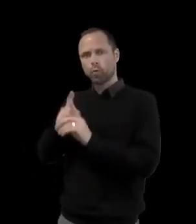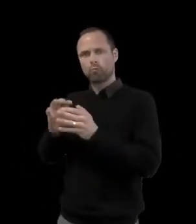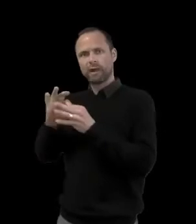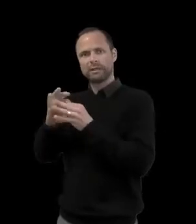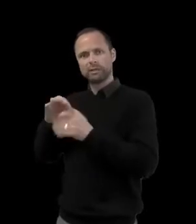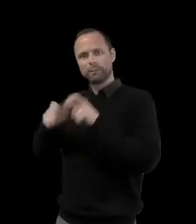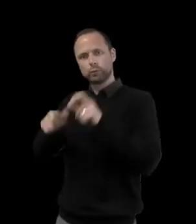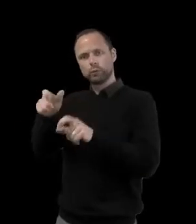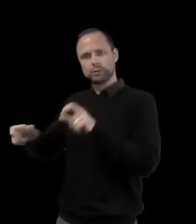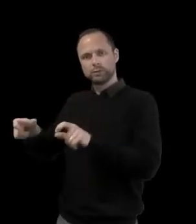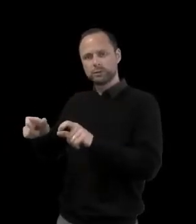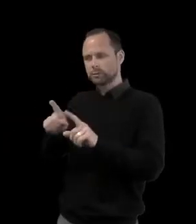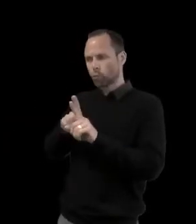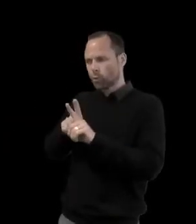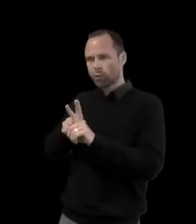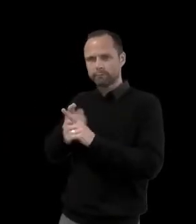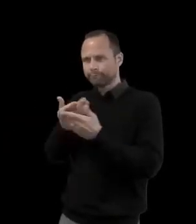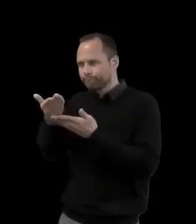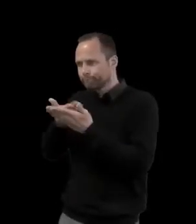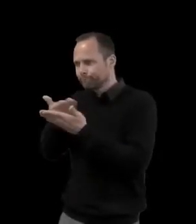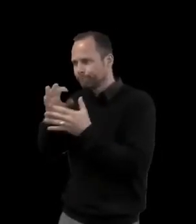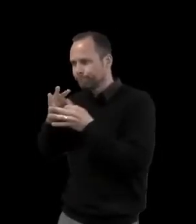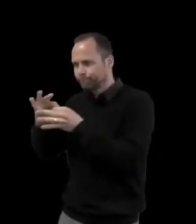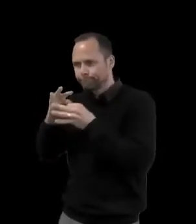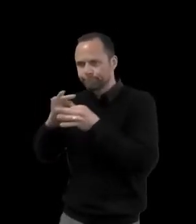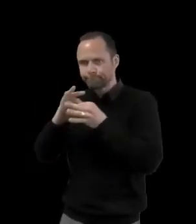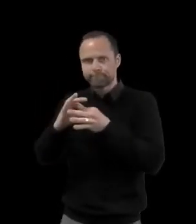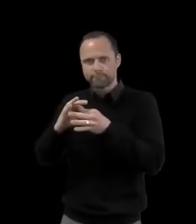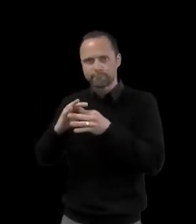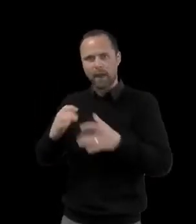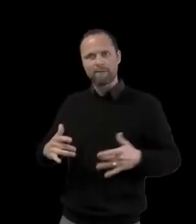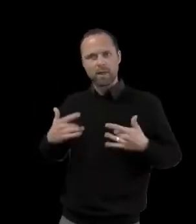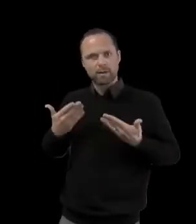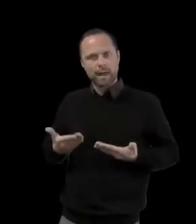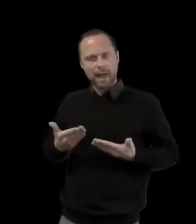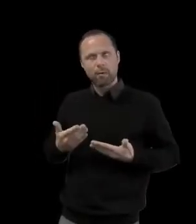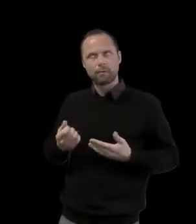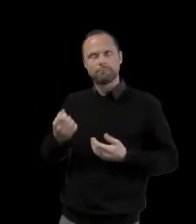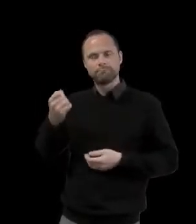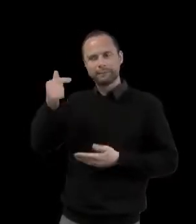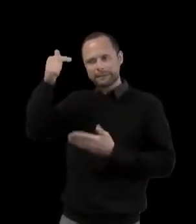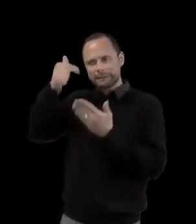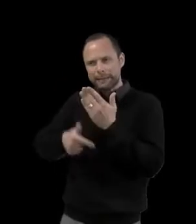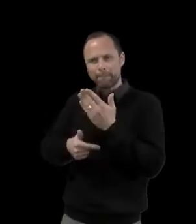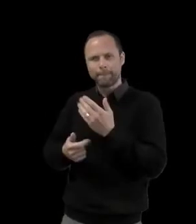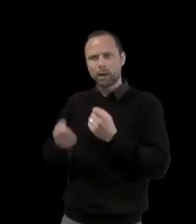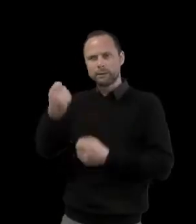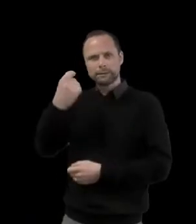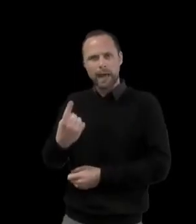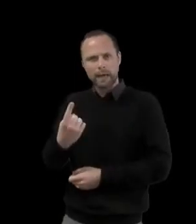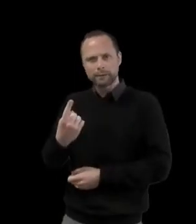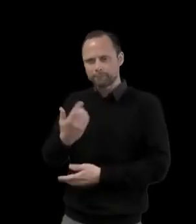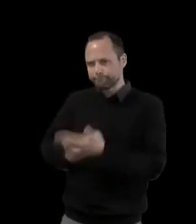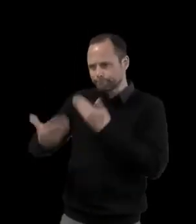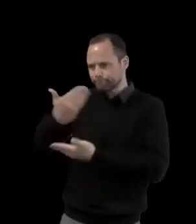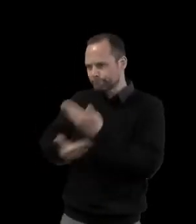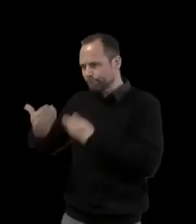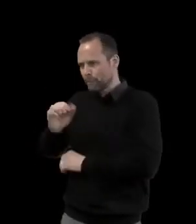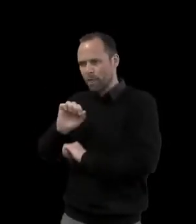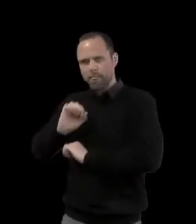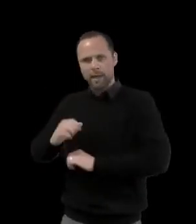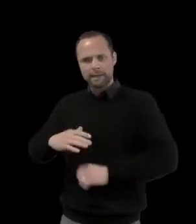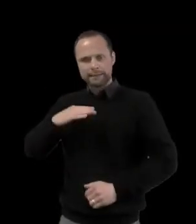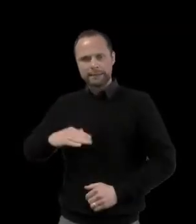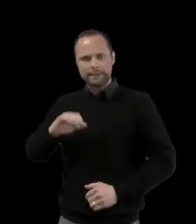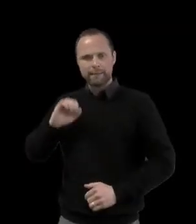aided me because now I have much more of deeper understanding as to what the needs are and the outcries are of the students at this